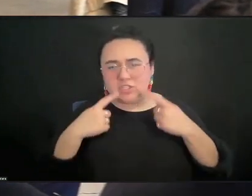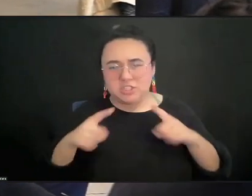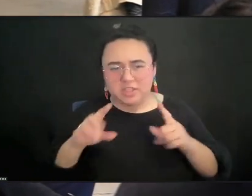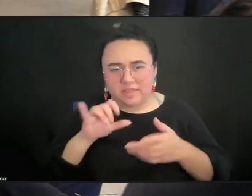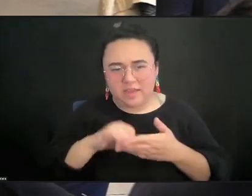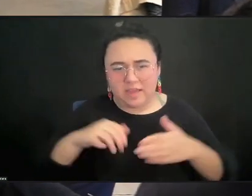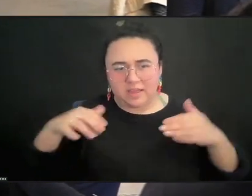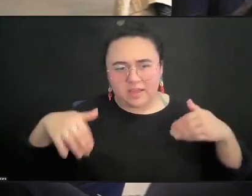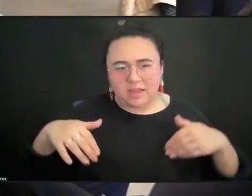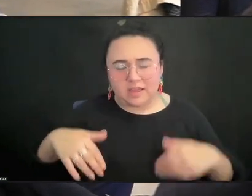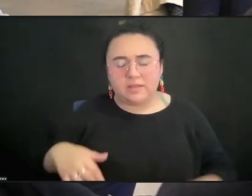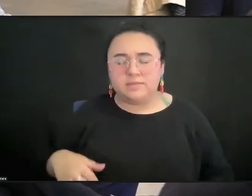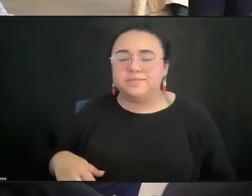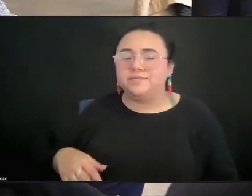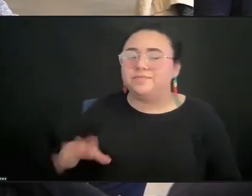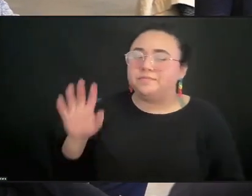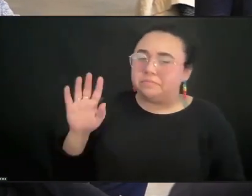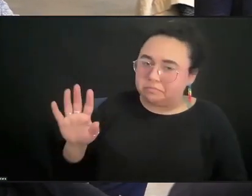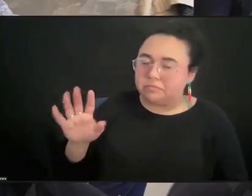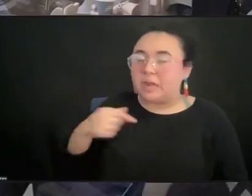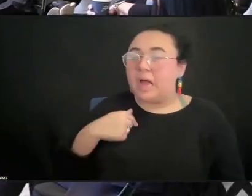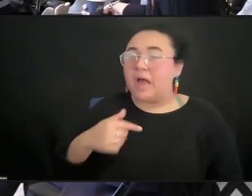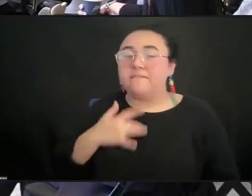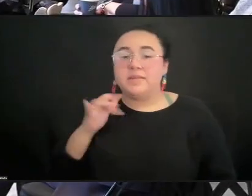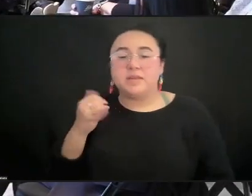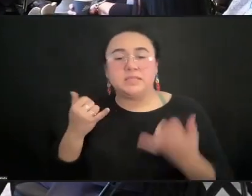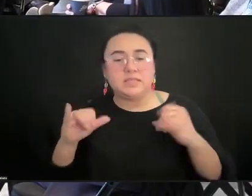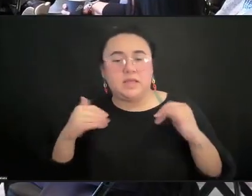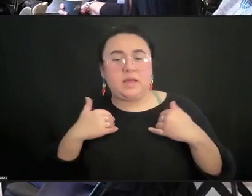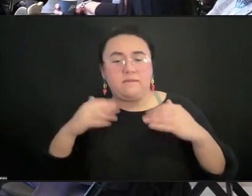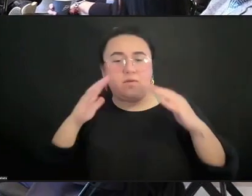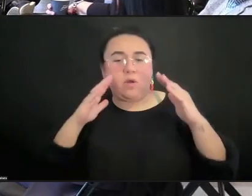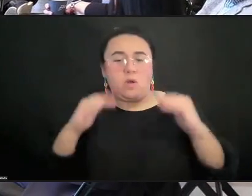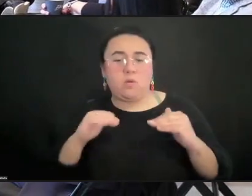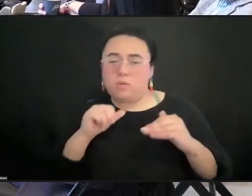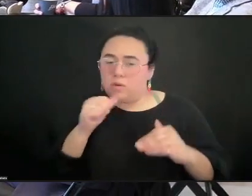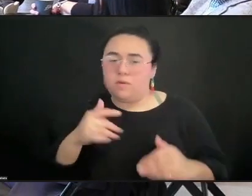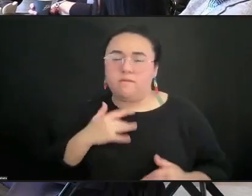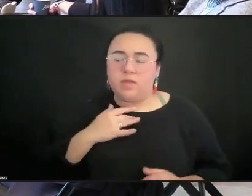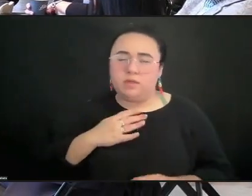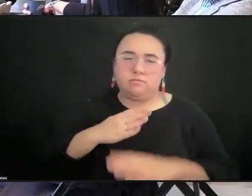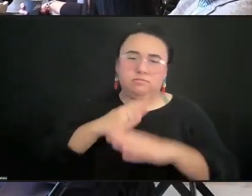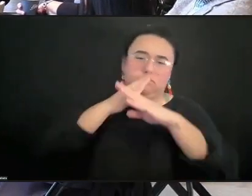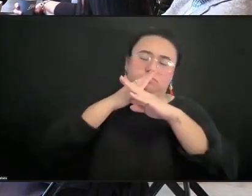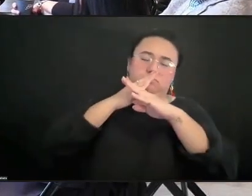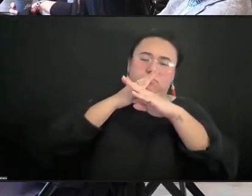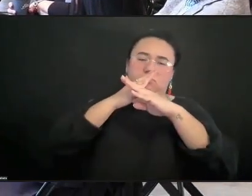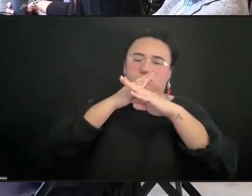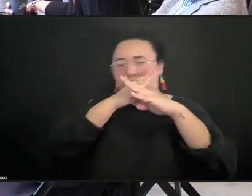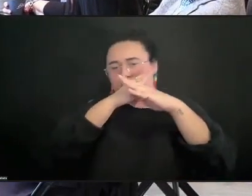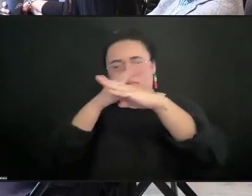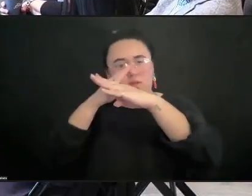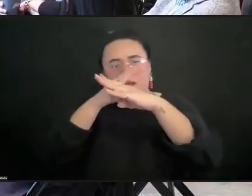I don't feel like on a daily basis there is a kind of a wall that's preventing us.